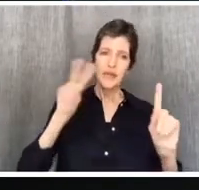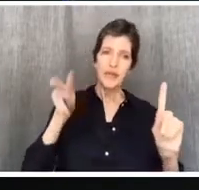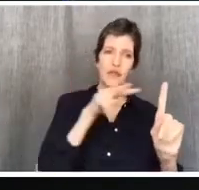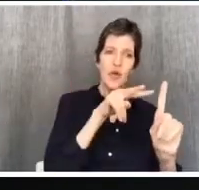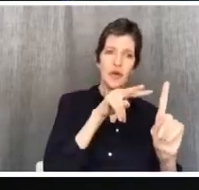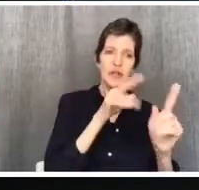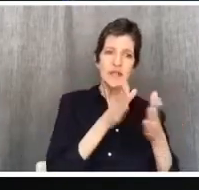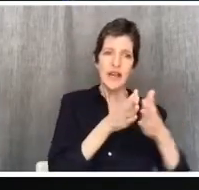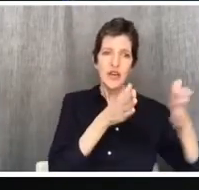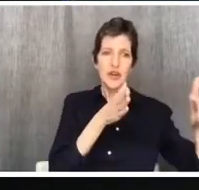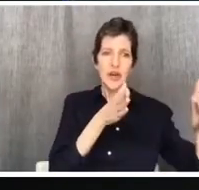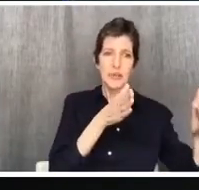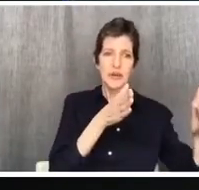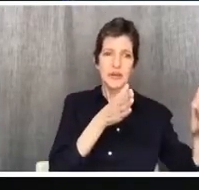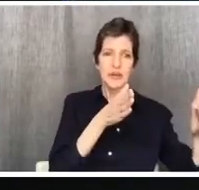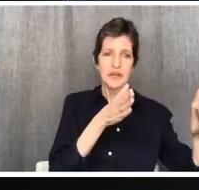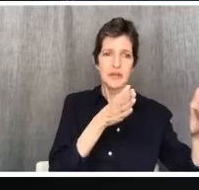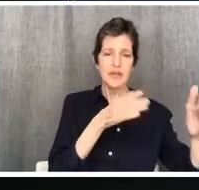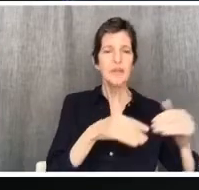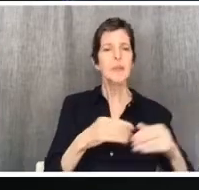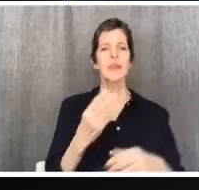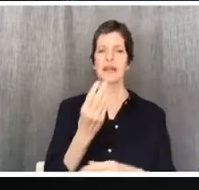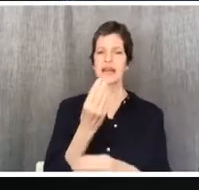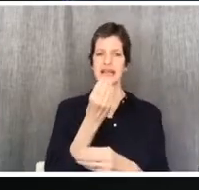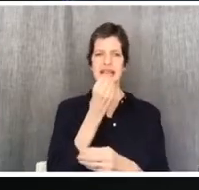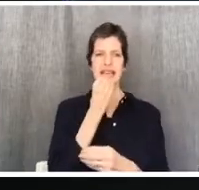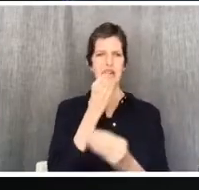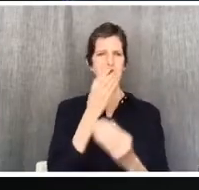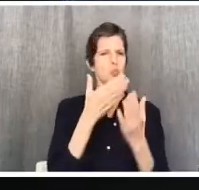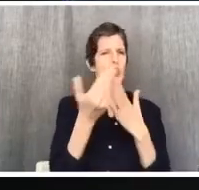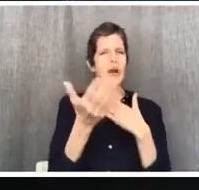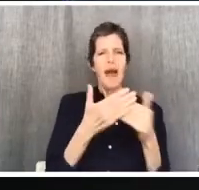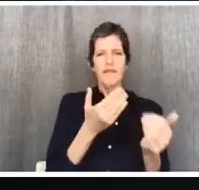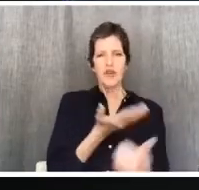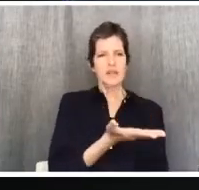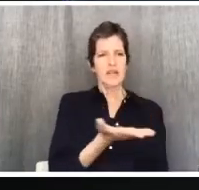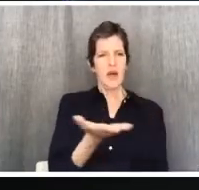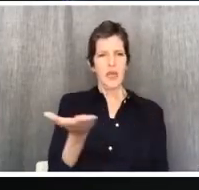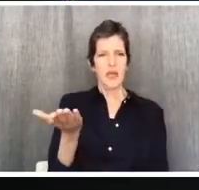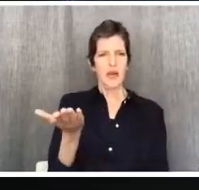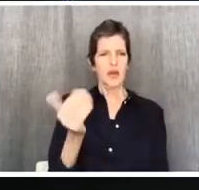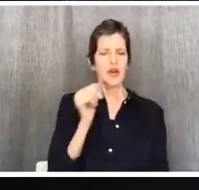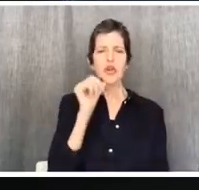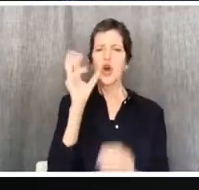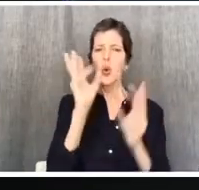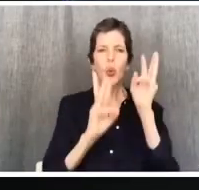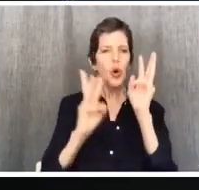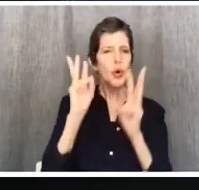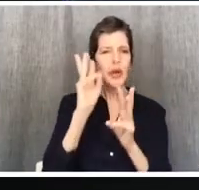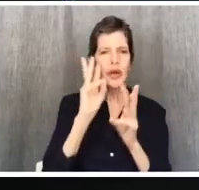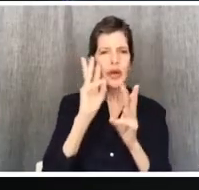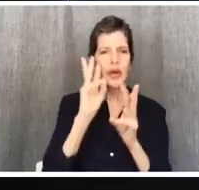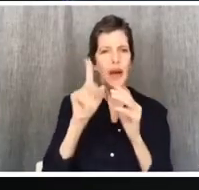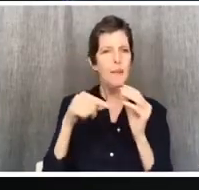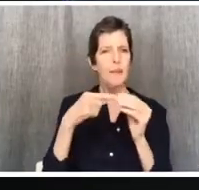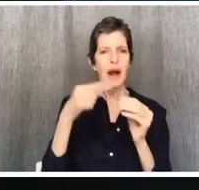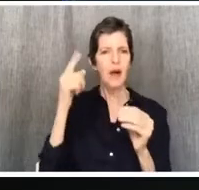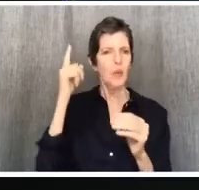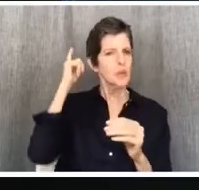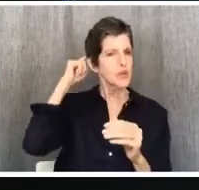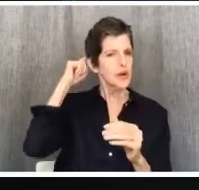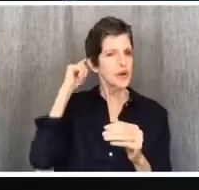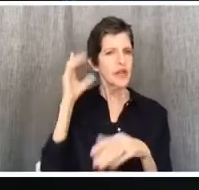Eat whatever is sold in the meat market without raising any questions on the ground of conscience. For the earth is the